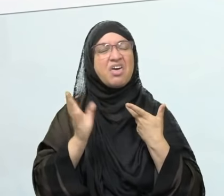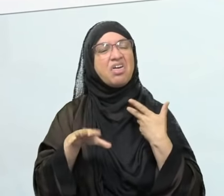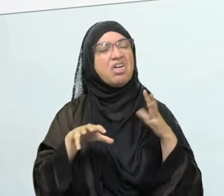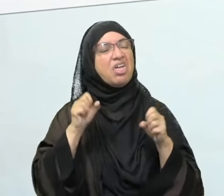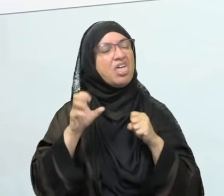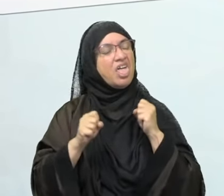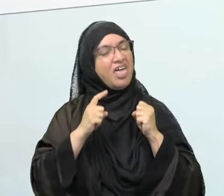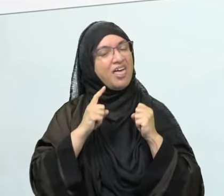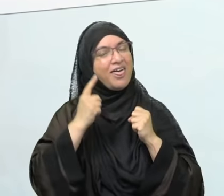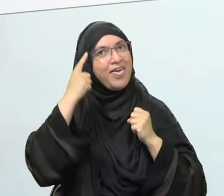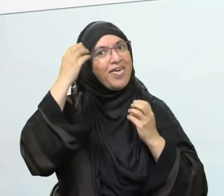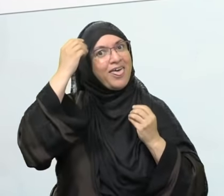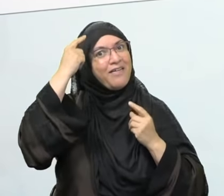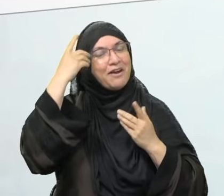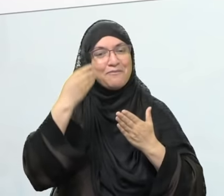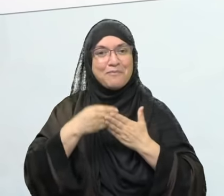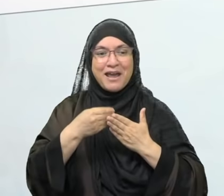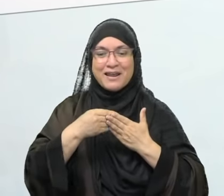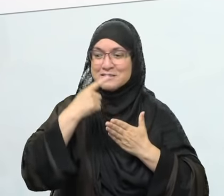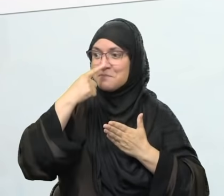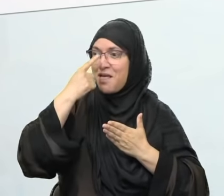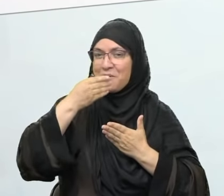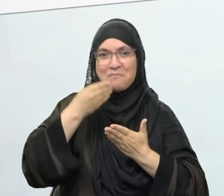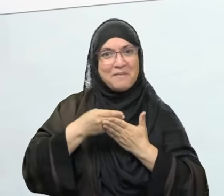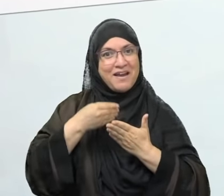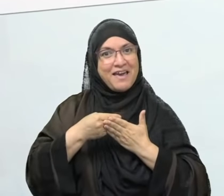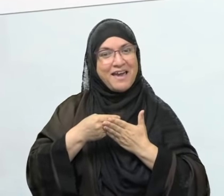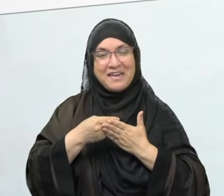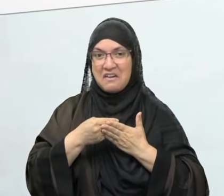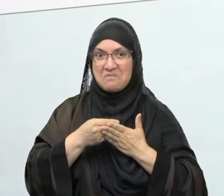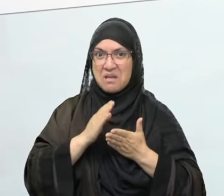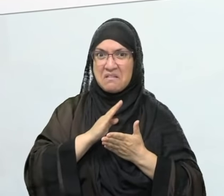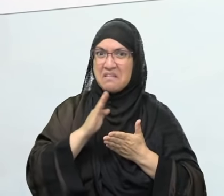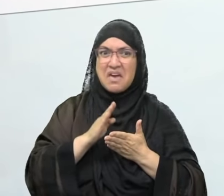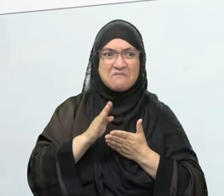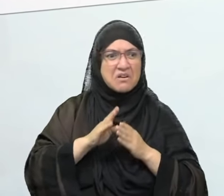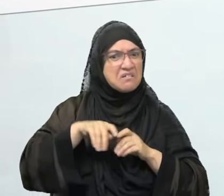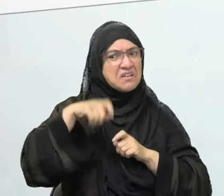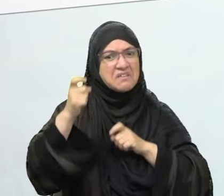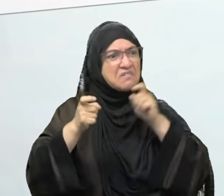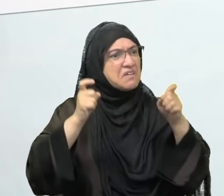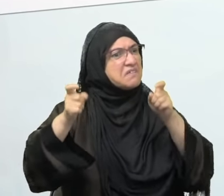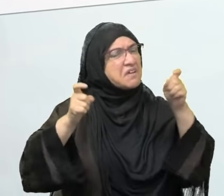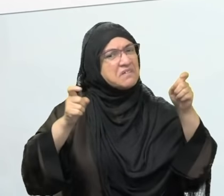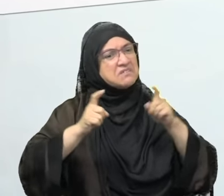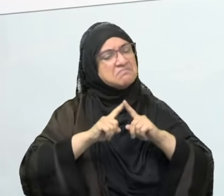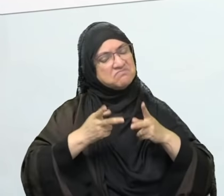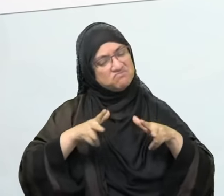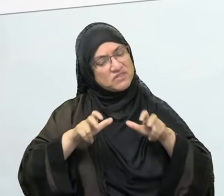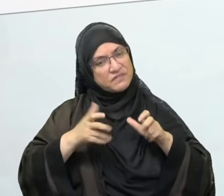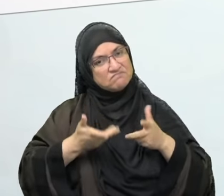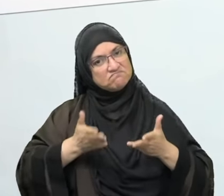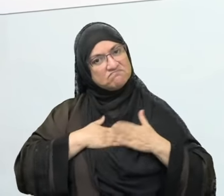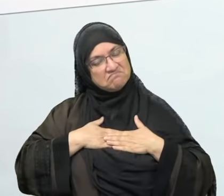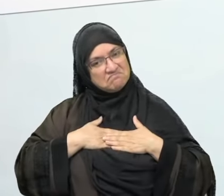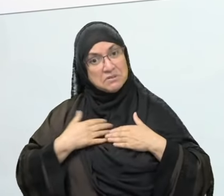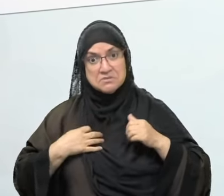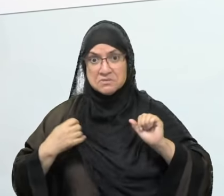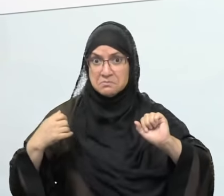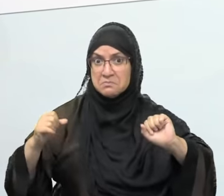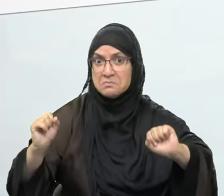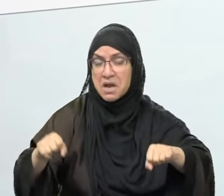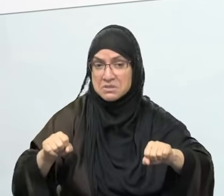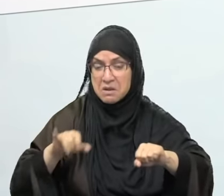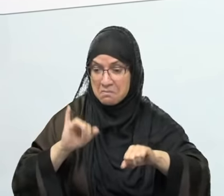Faqeela lahu, ayakoonu almu'minu kathaba? Is it possible that a mu'min could be a liar?